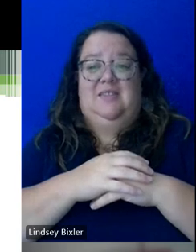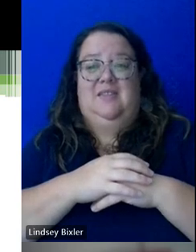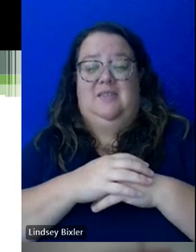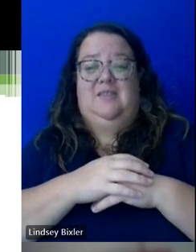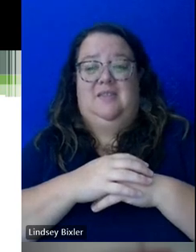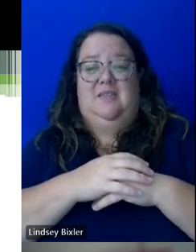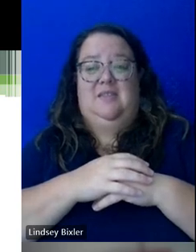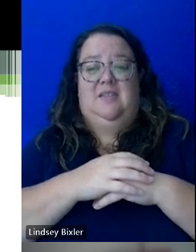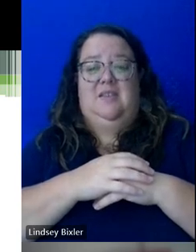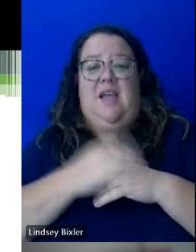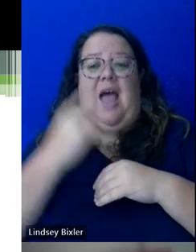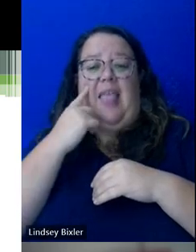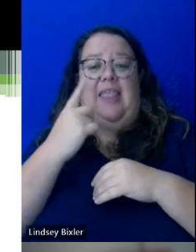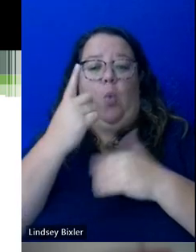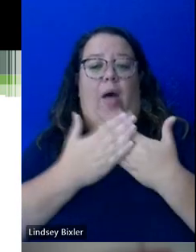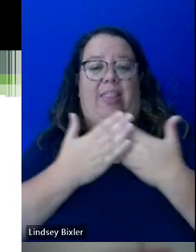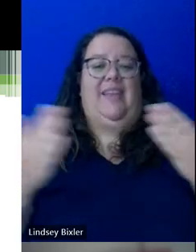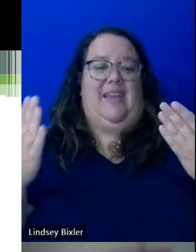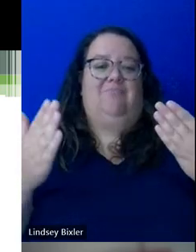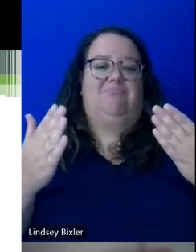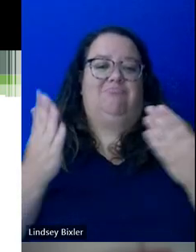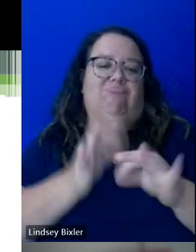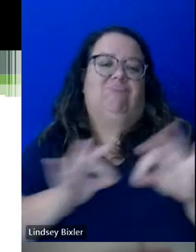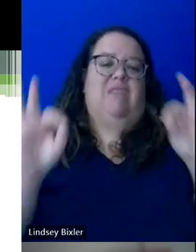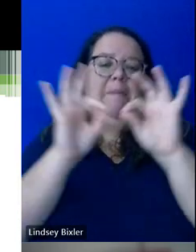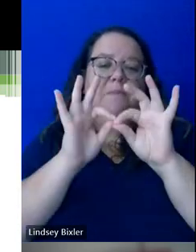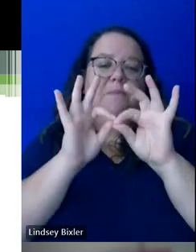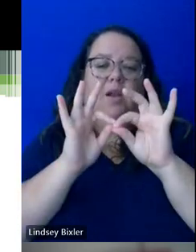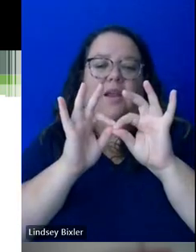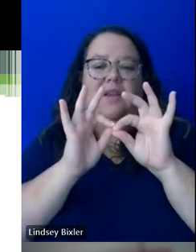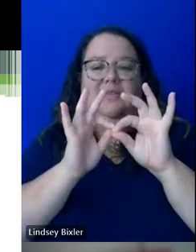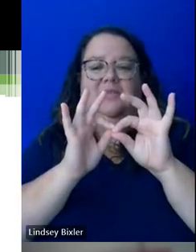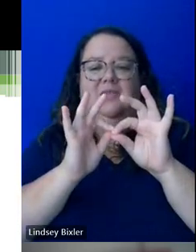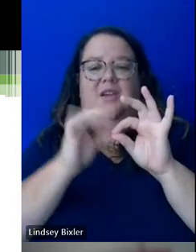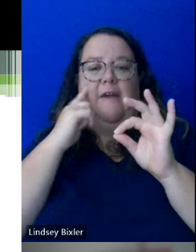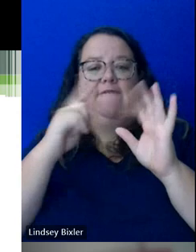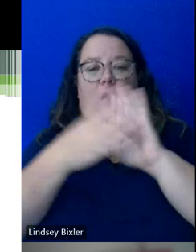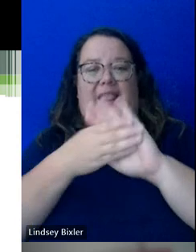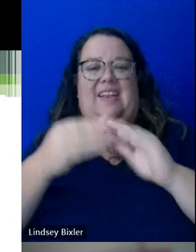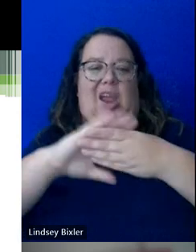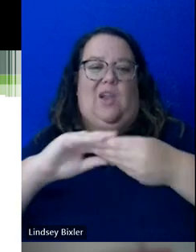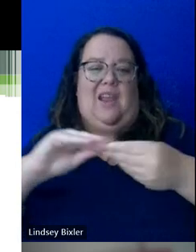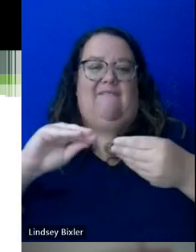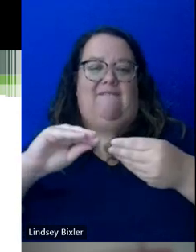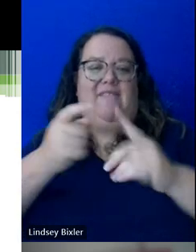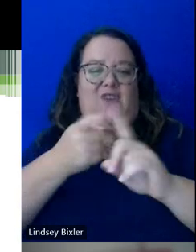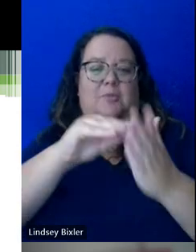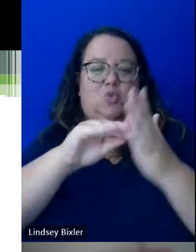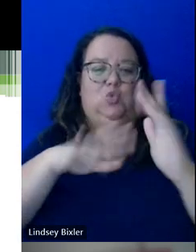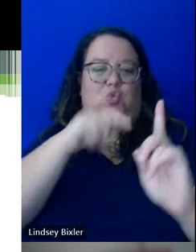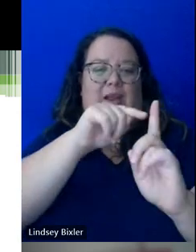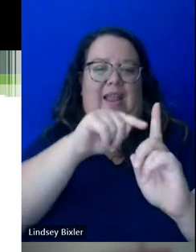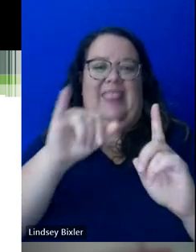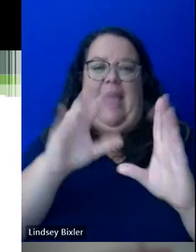that where the importance of the narrative meeting with the specialist is